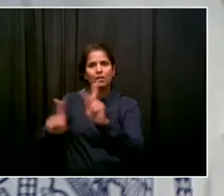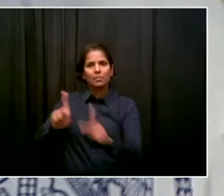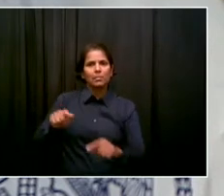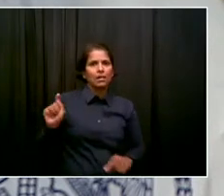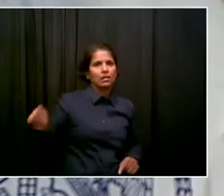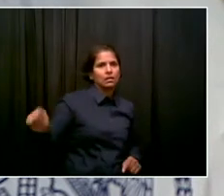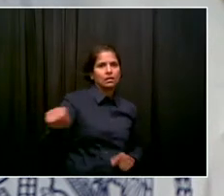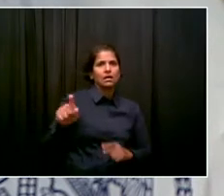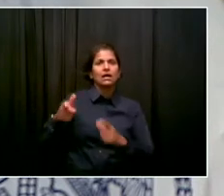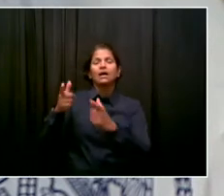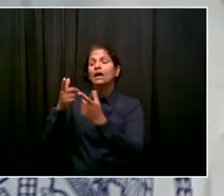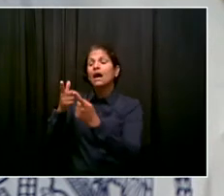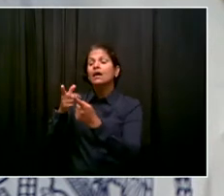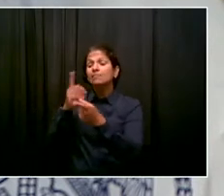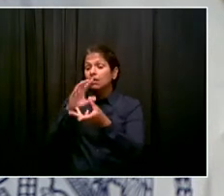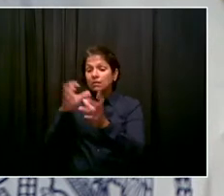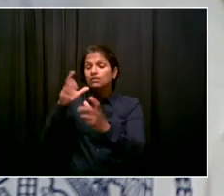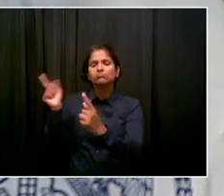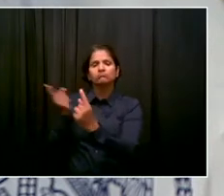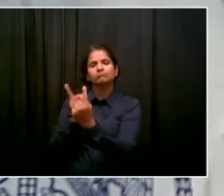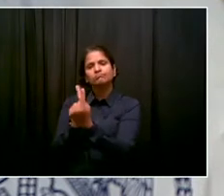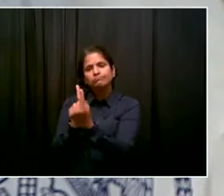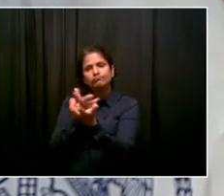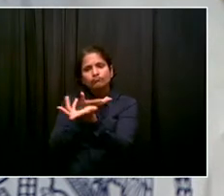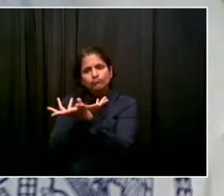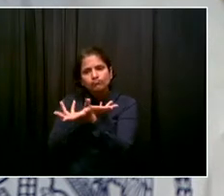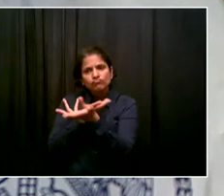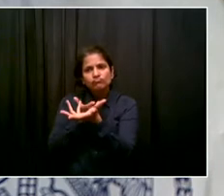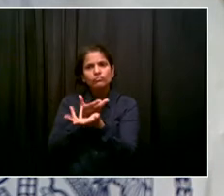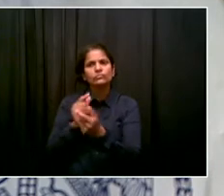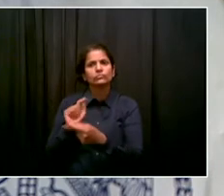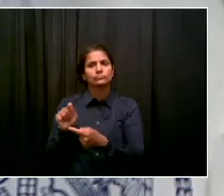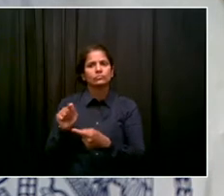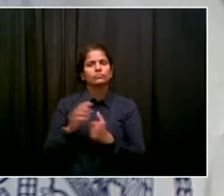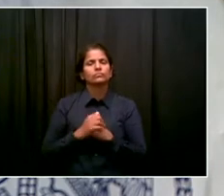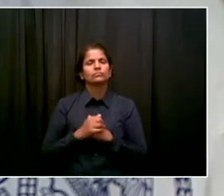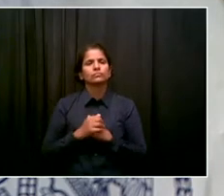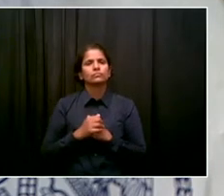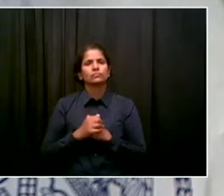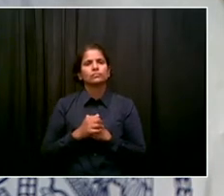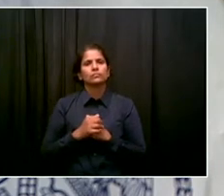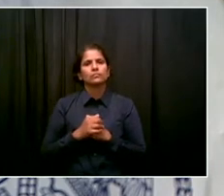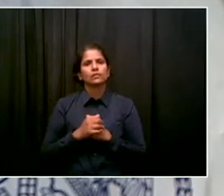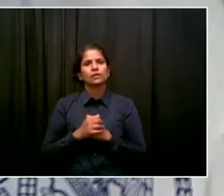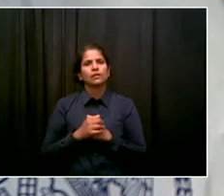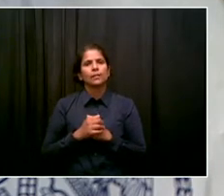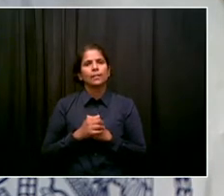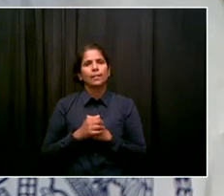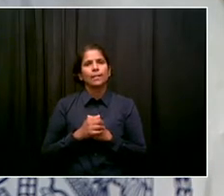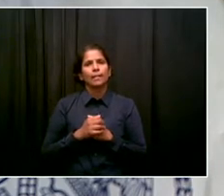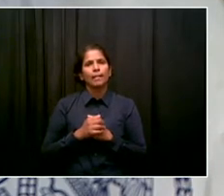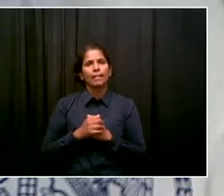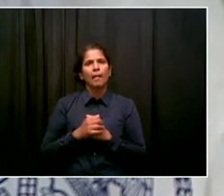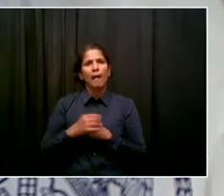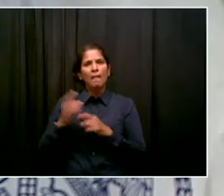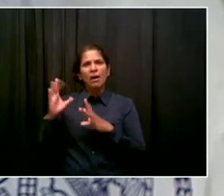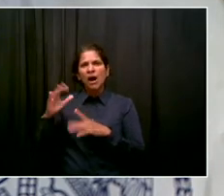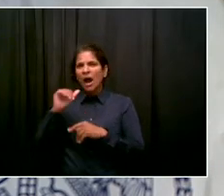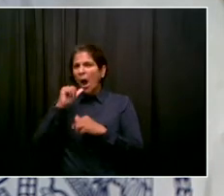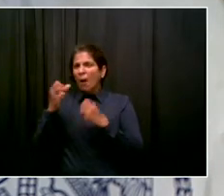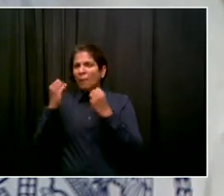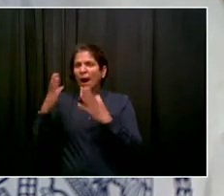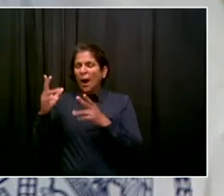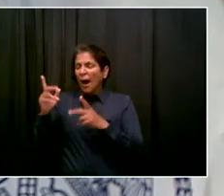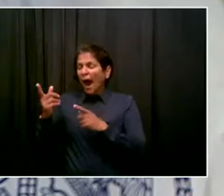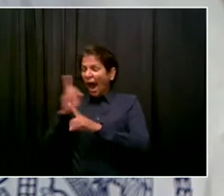Sean. Let's be clear. That's very few people at this point. When it happens, we'll address it. The vast majority of New Yorkers just want a peaceful